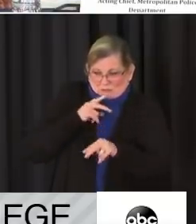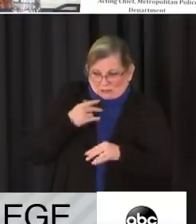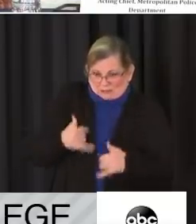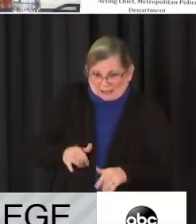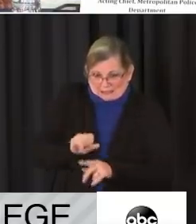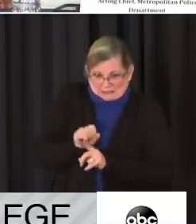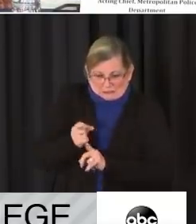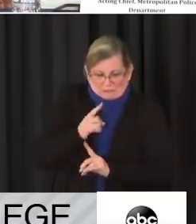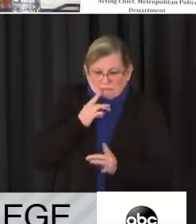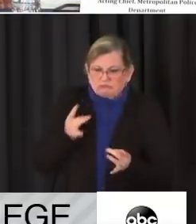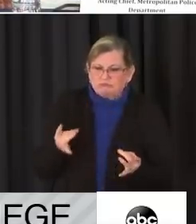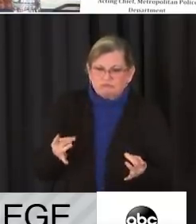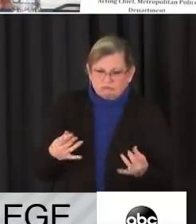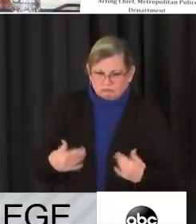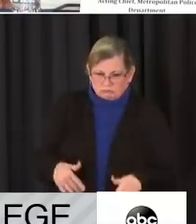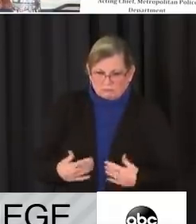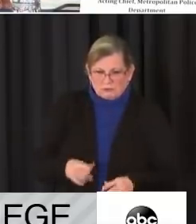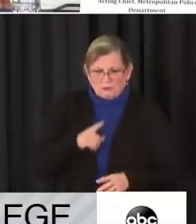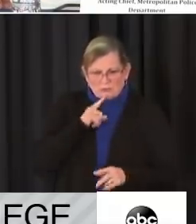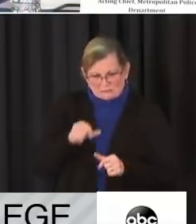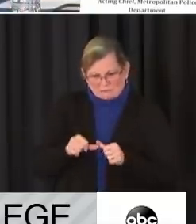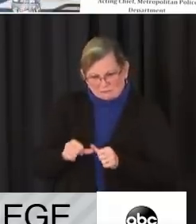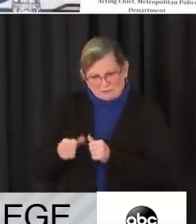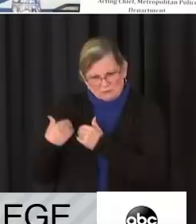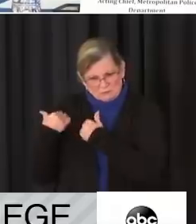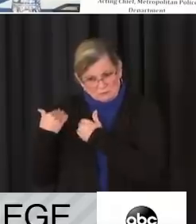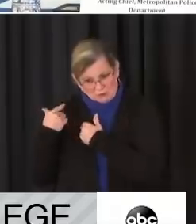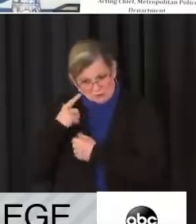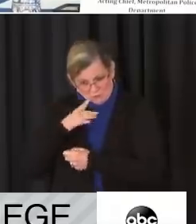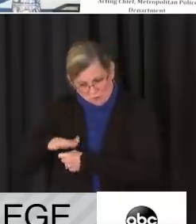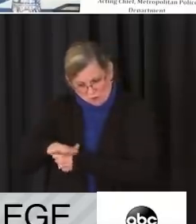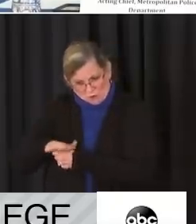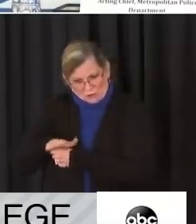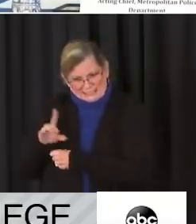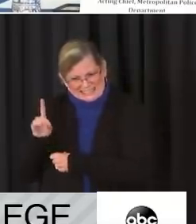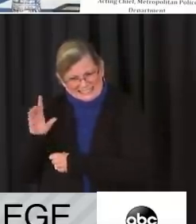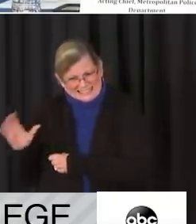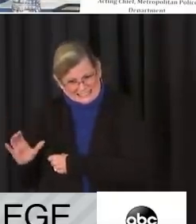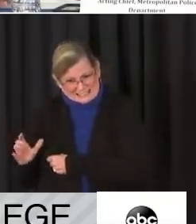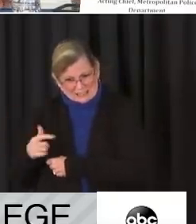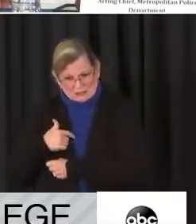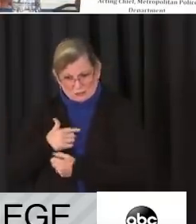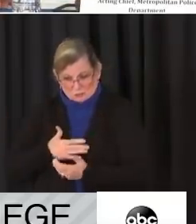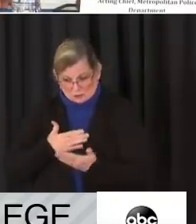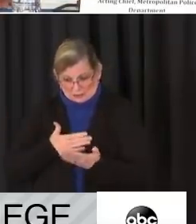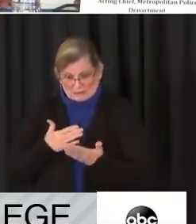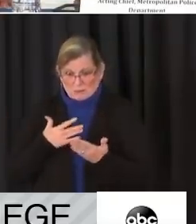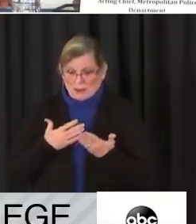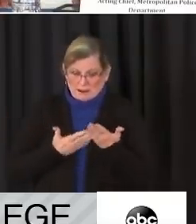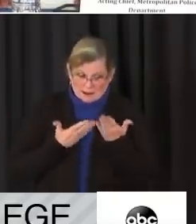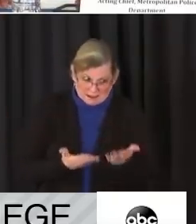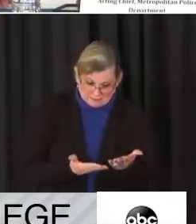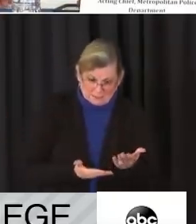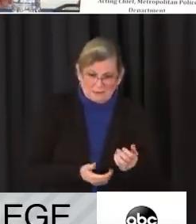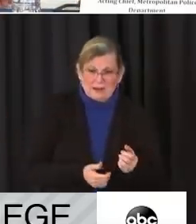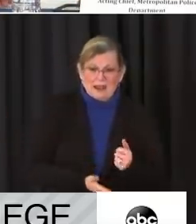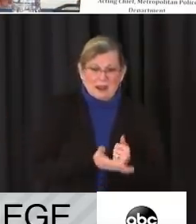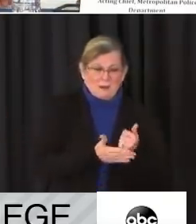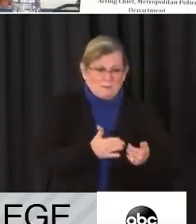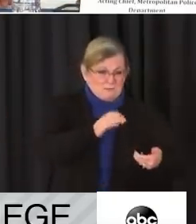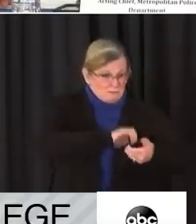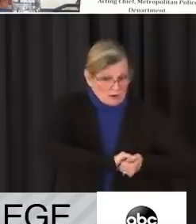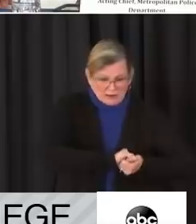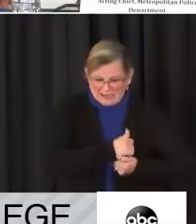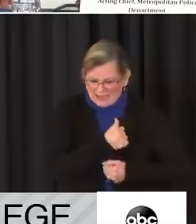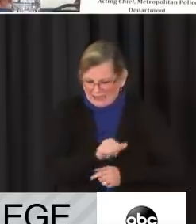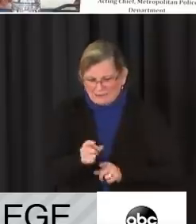will continue to be responsible for local D.C., but we are willing and capable, as we saw yesterday, of assisting our partners at